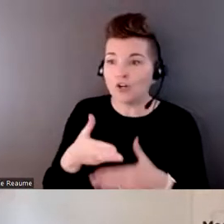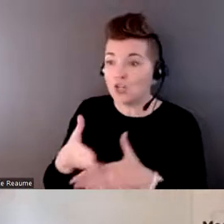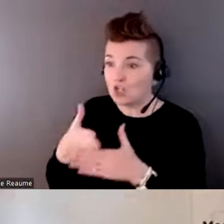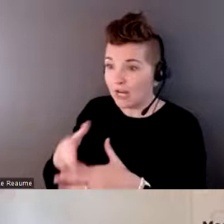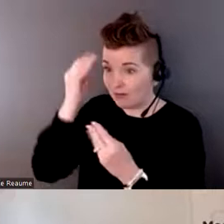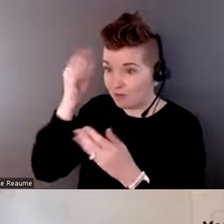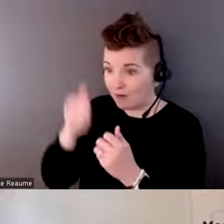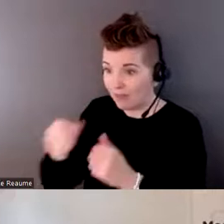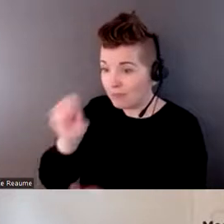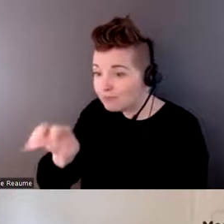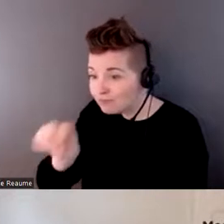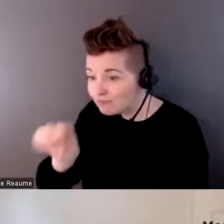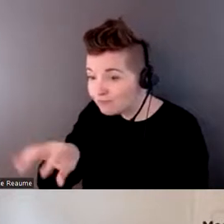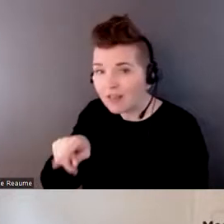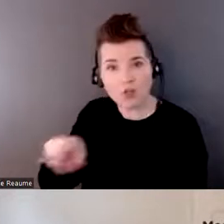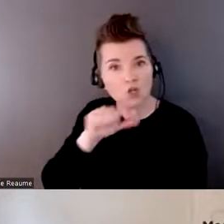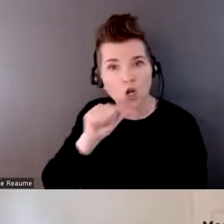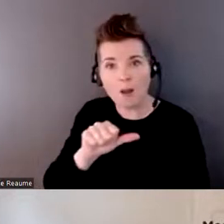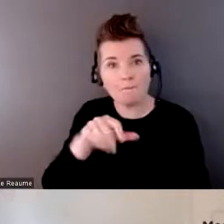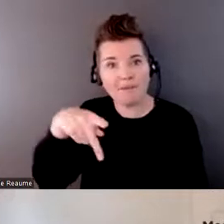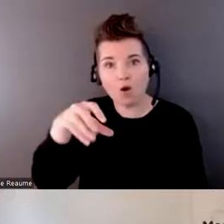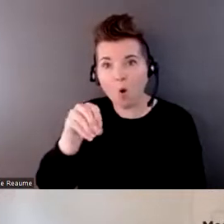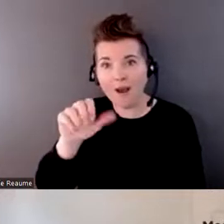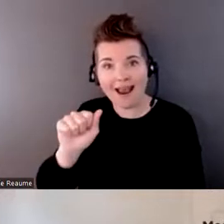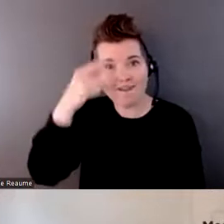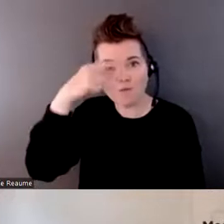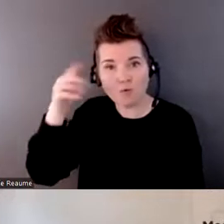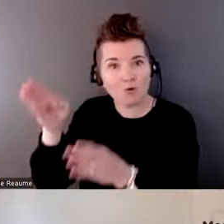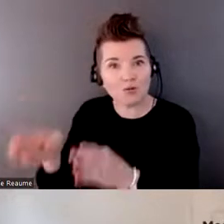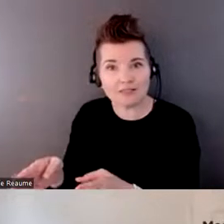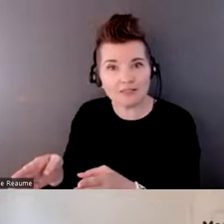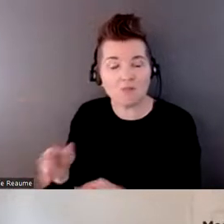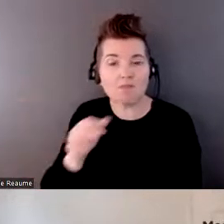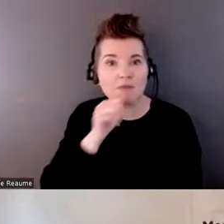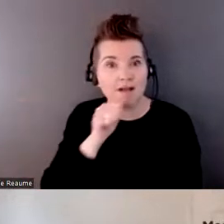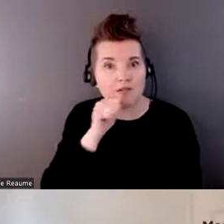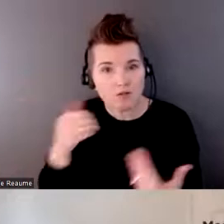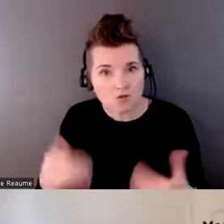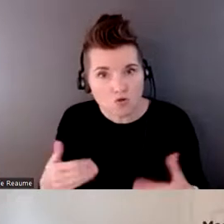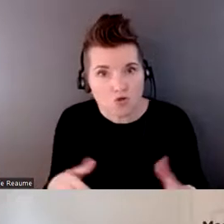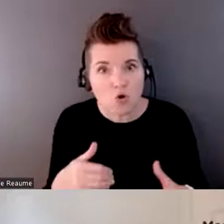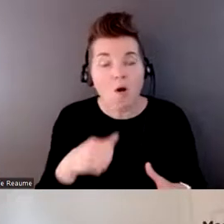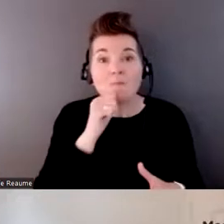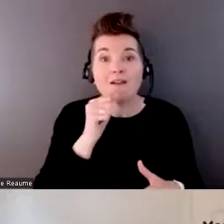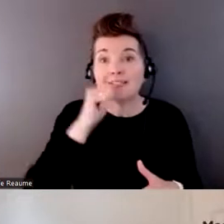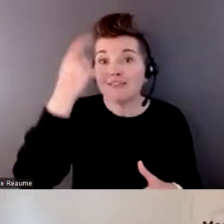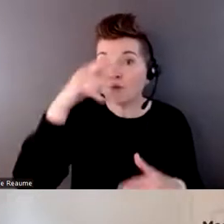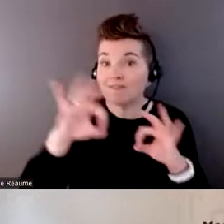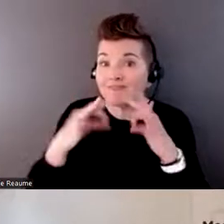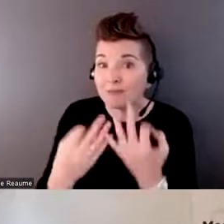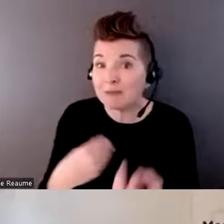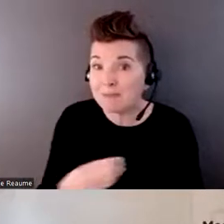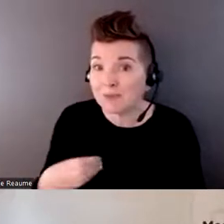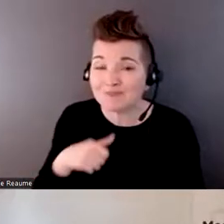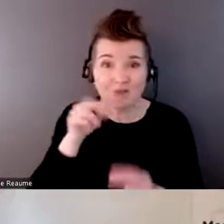situations. But yeah, lots of little things like that. The privacy of the family members wasn't being respected in terms of